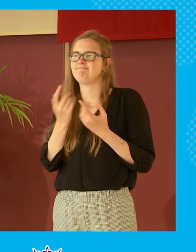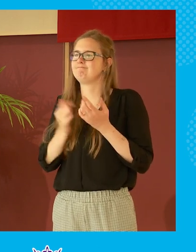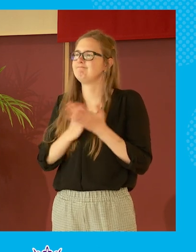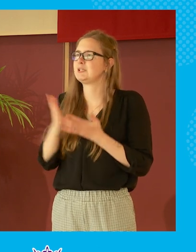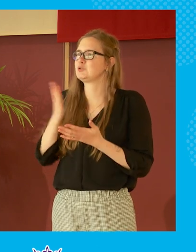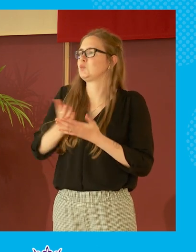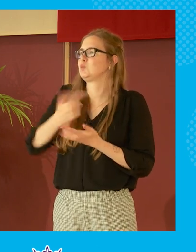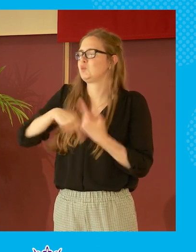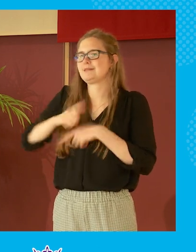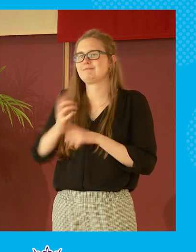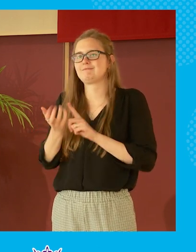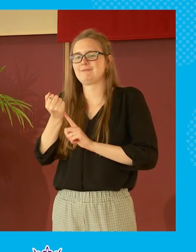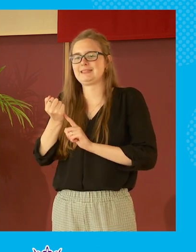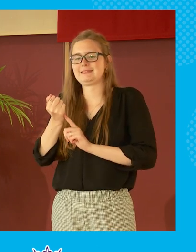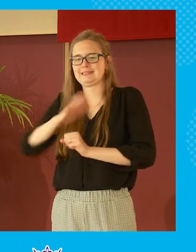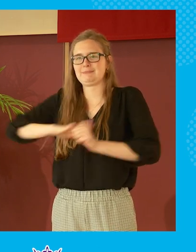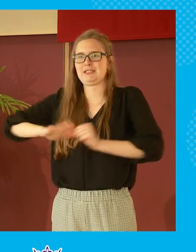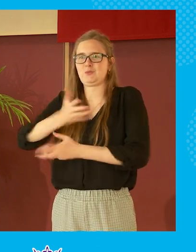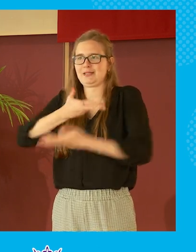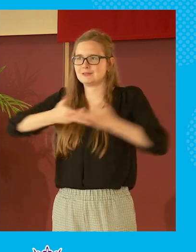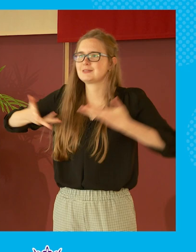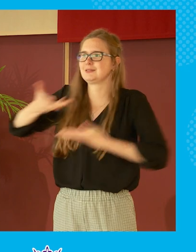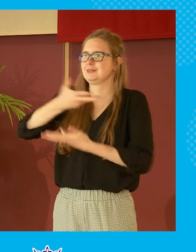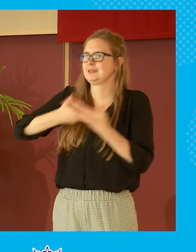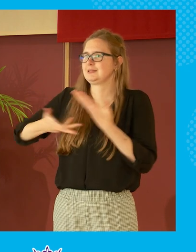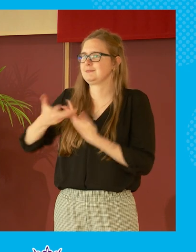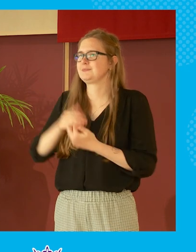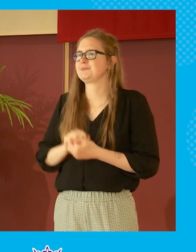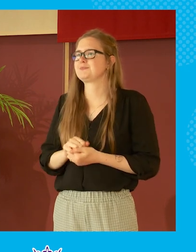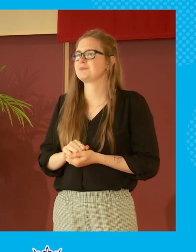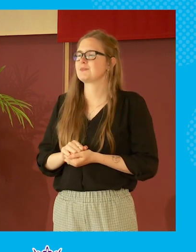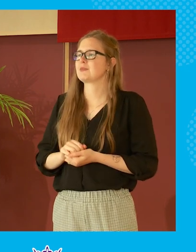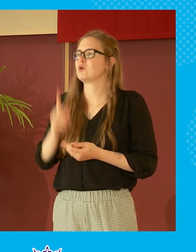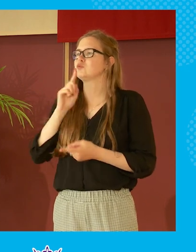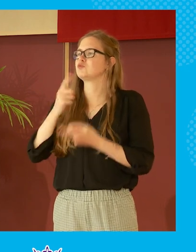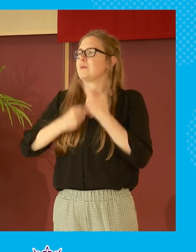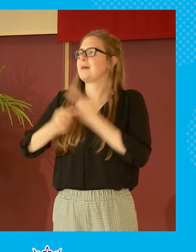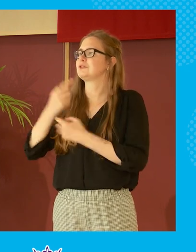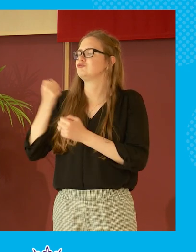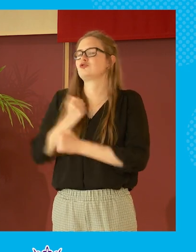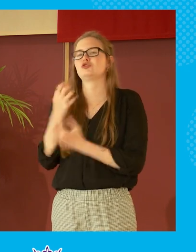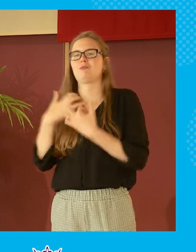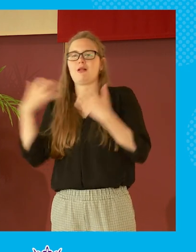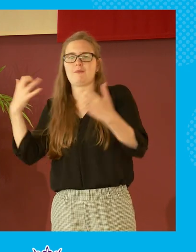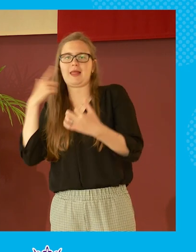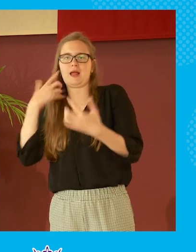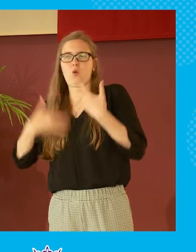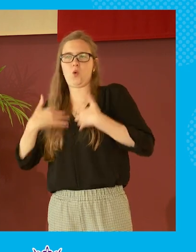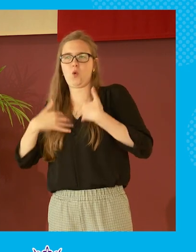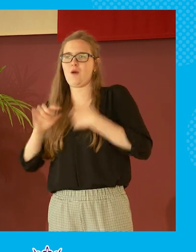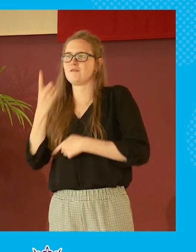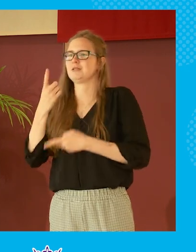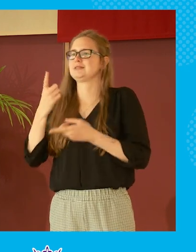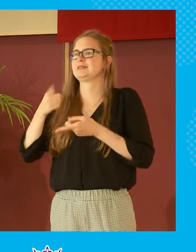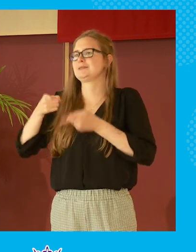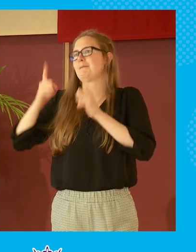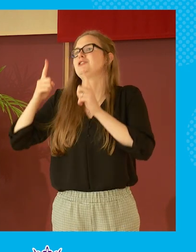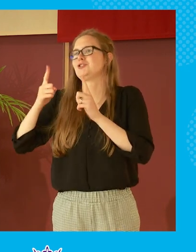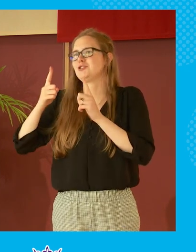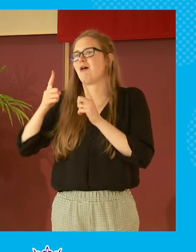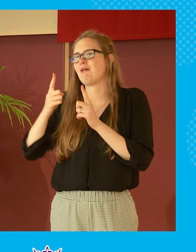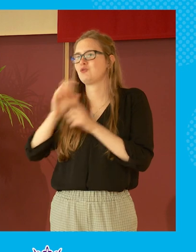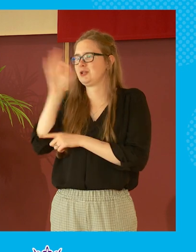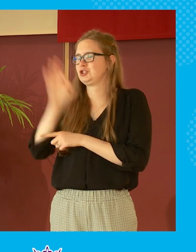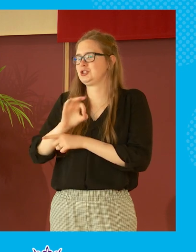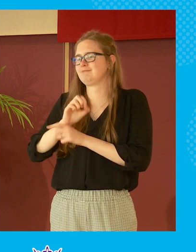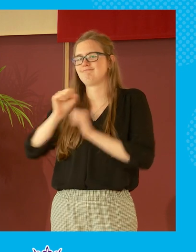sure that we find spaces to discuss things and there's there's something and when it comes back to the scottish parliament i find it fascinating that it's first minister's questions that gets broadcast every week